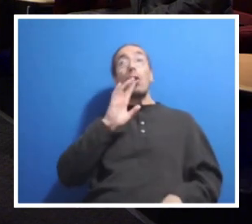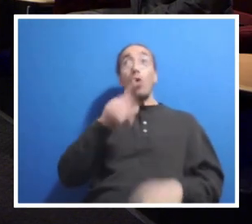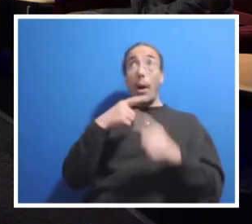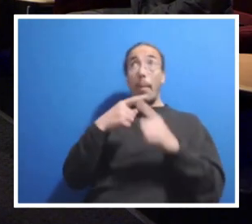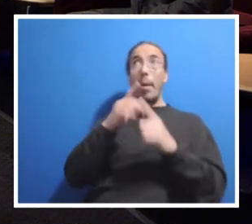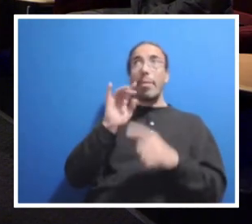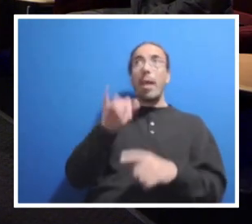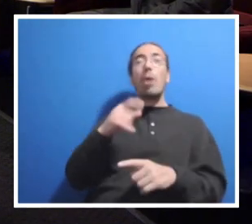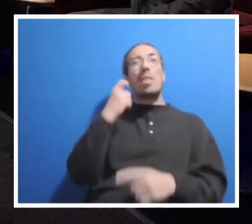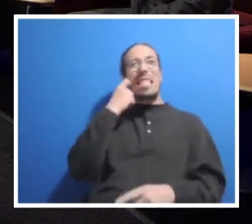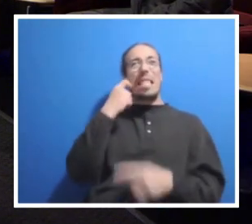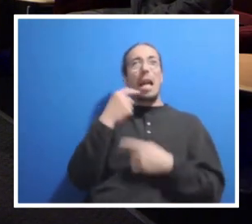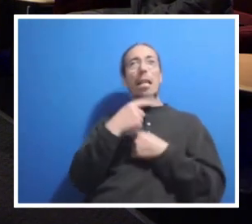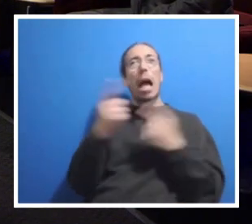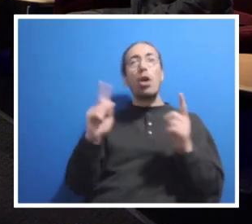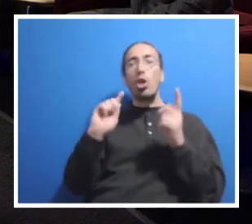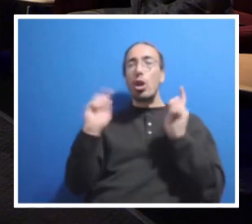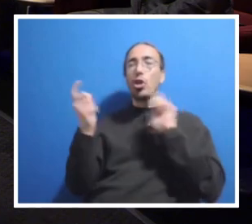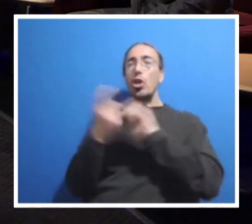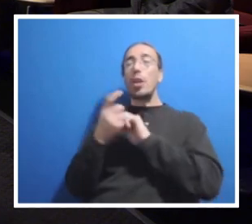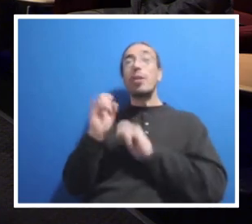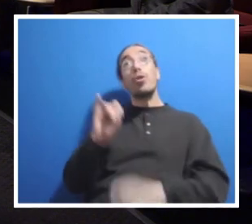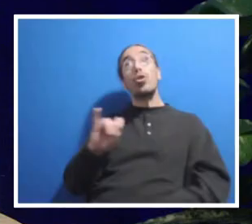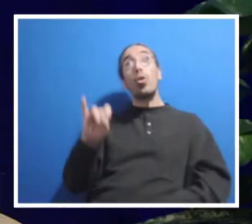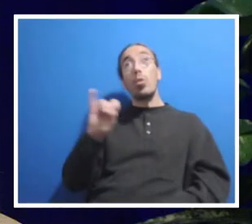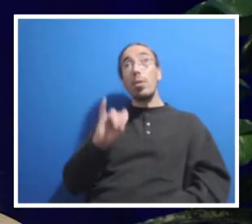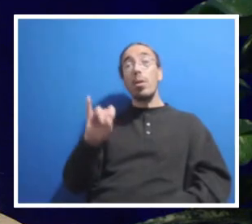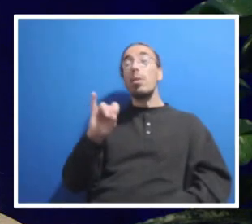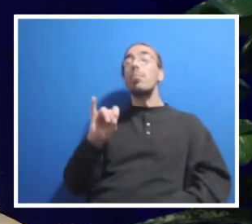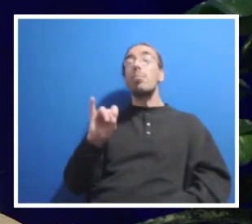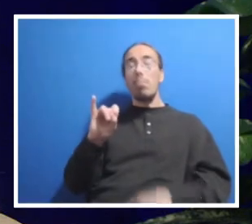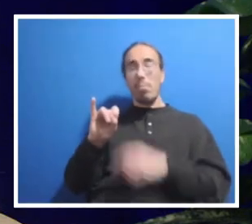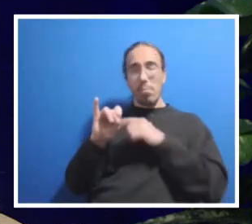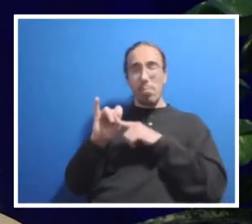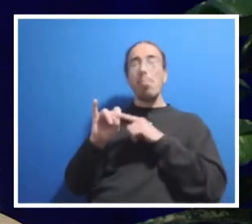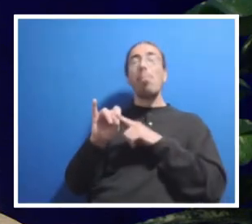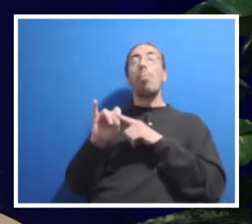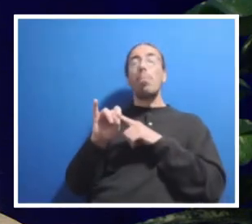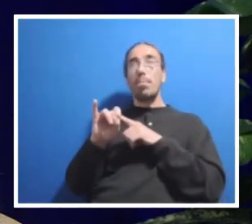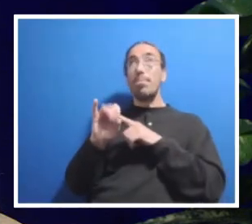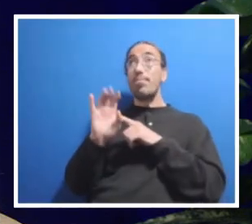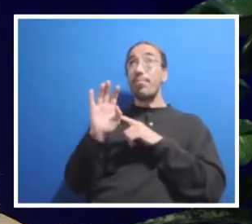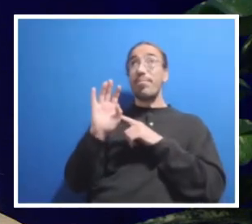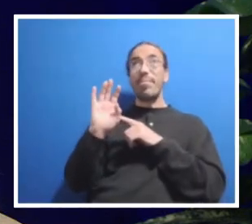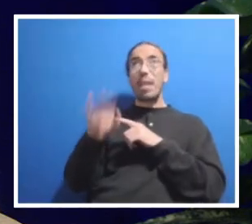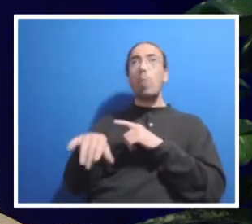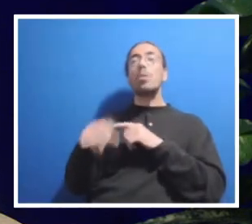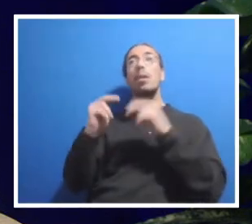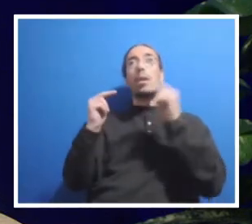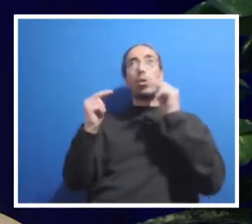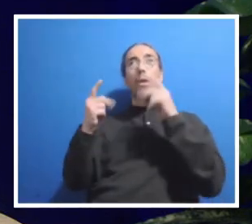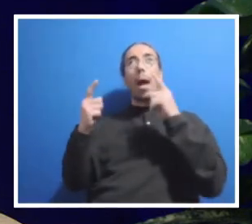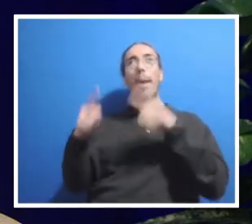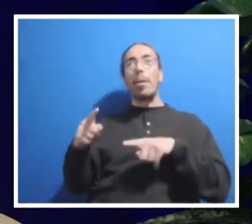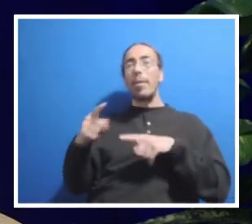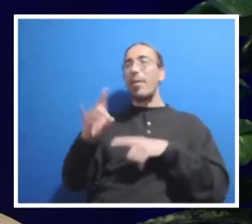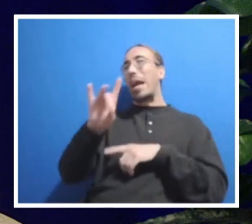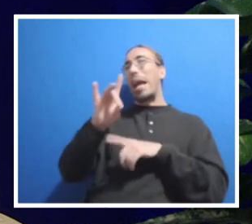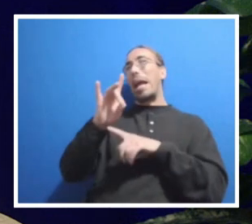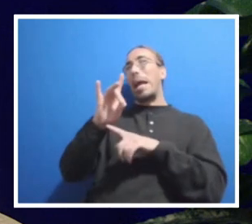a change in our healthcare benefits. That was a negotiation that went on for about eight months.